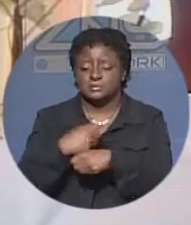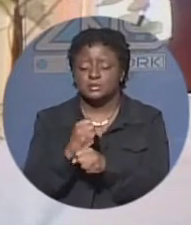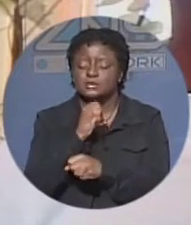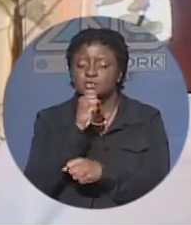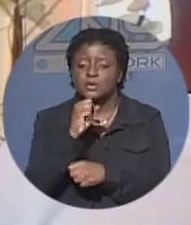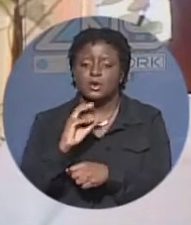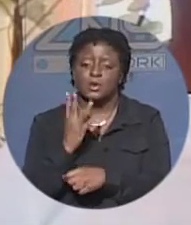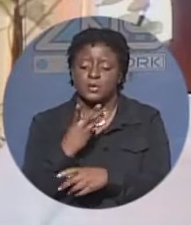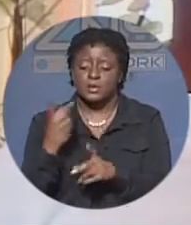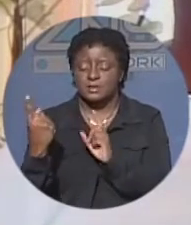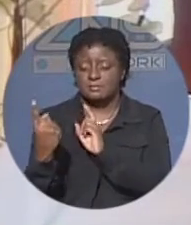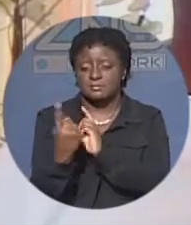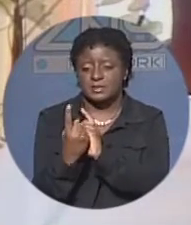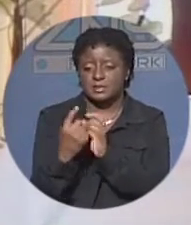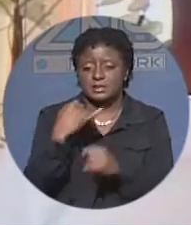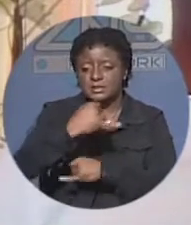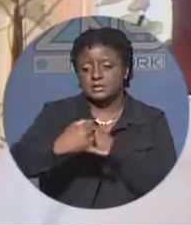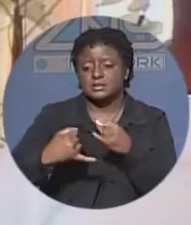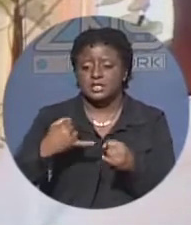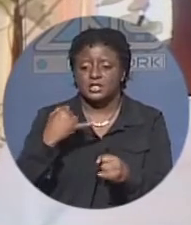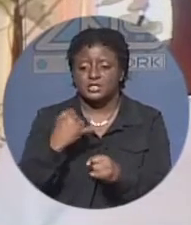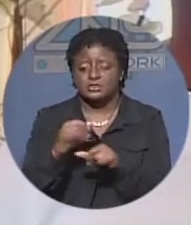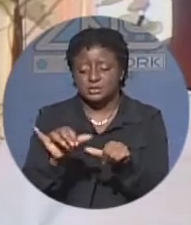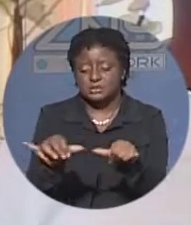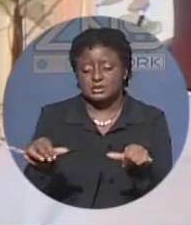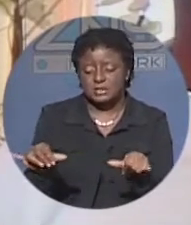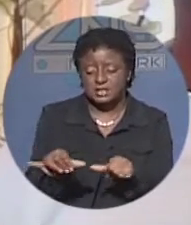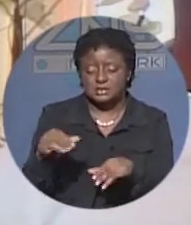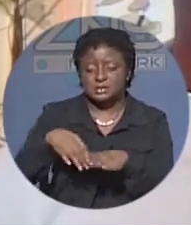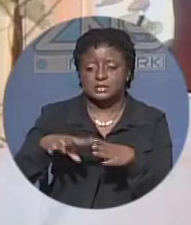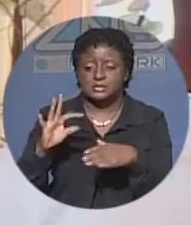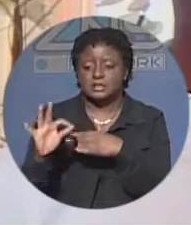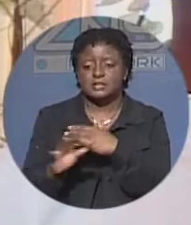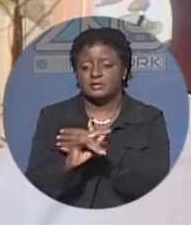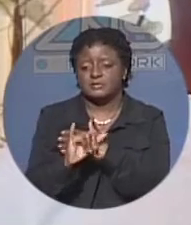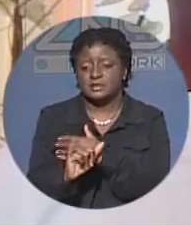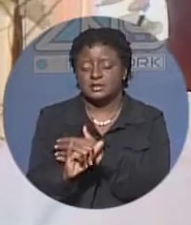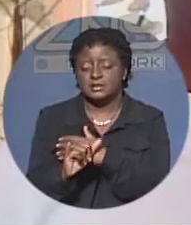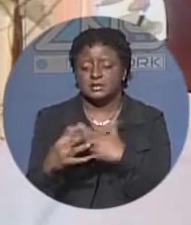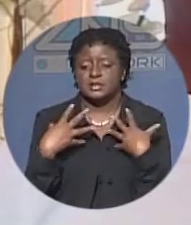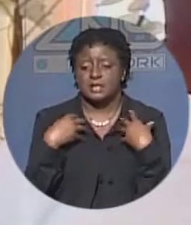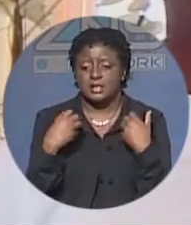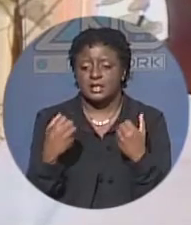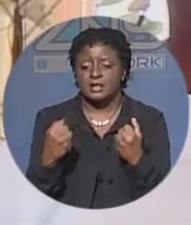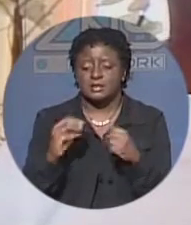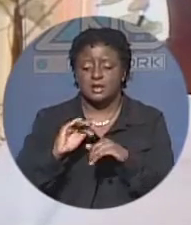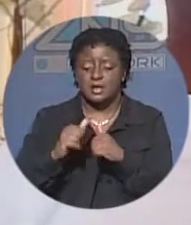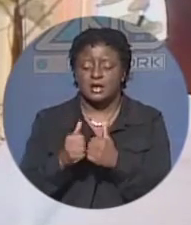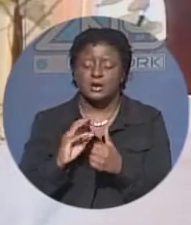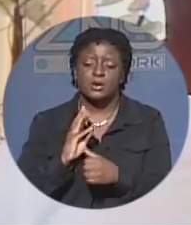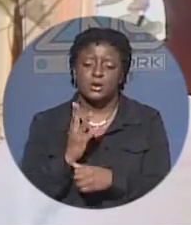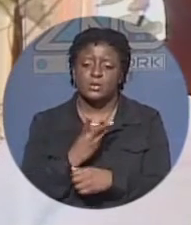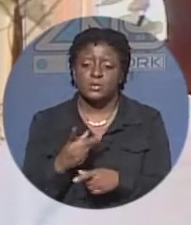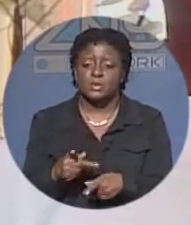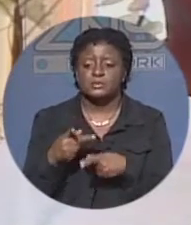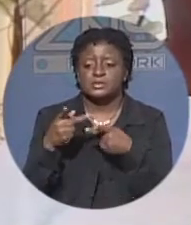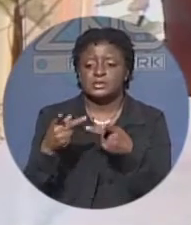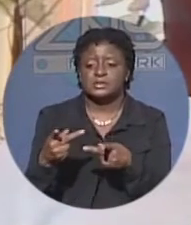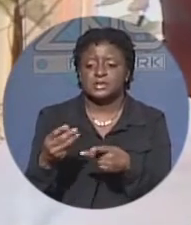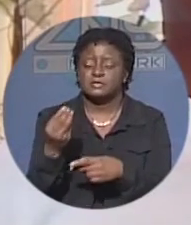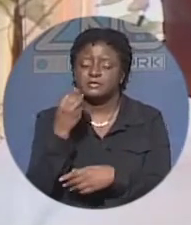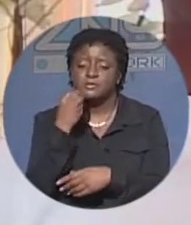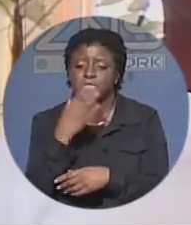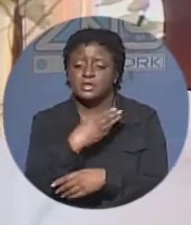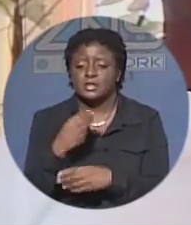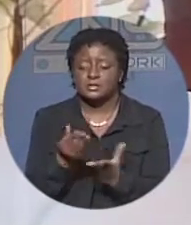standards in terms of safety in terms of health in terms of how we present our foods and present our